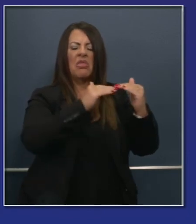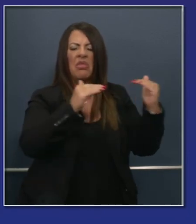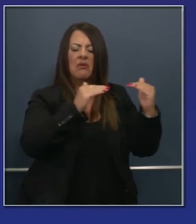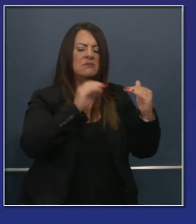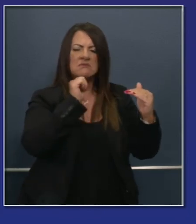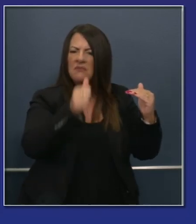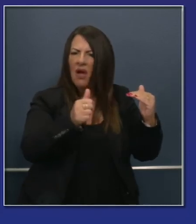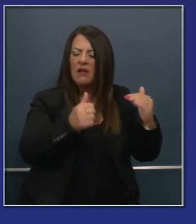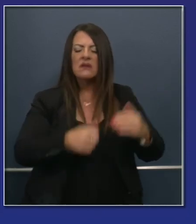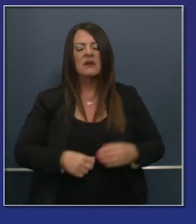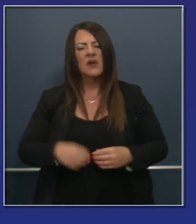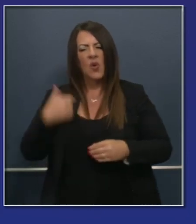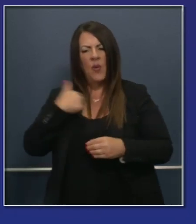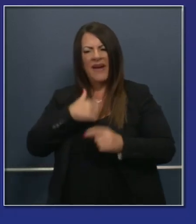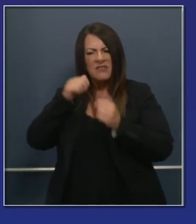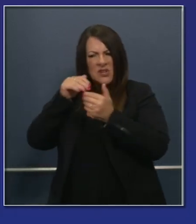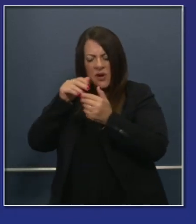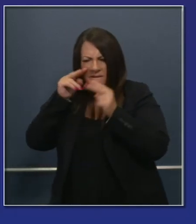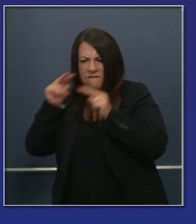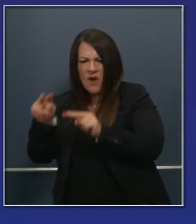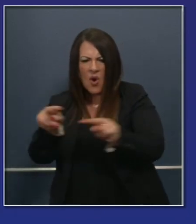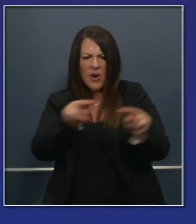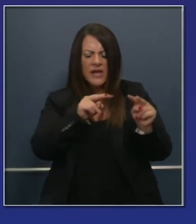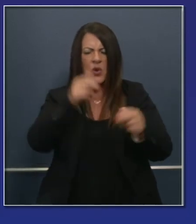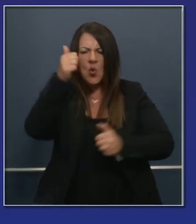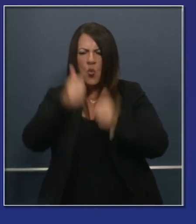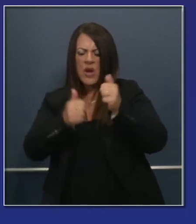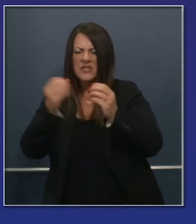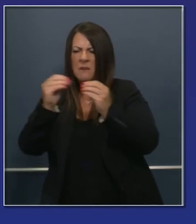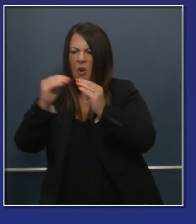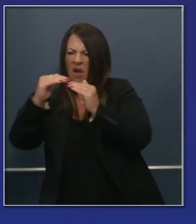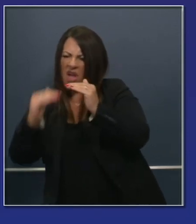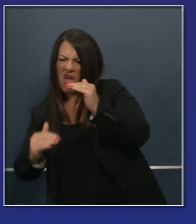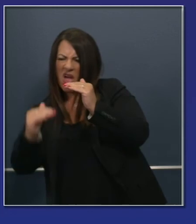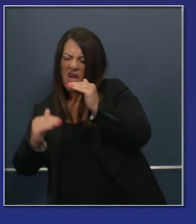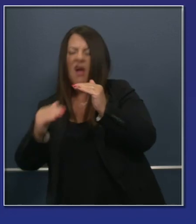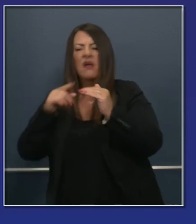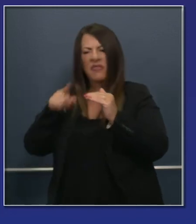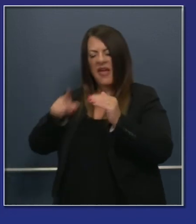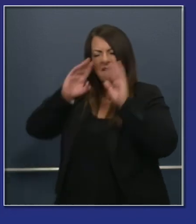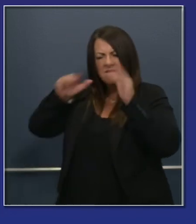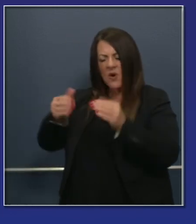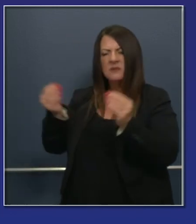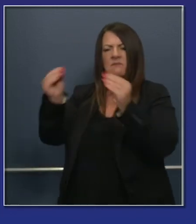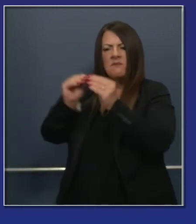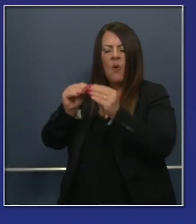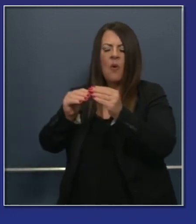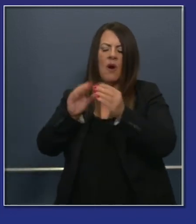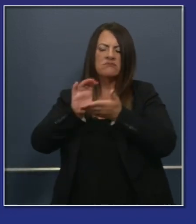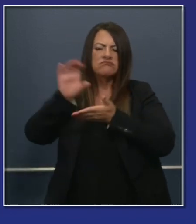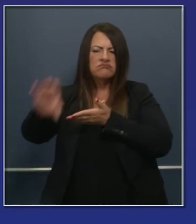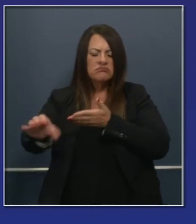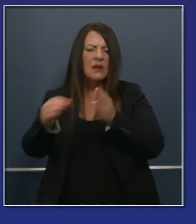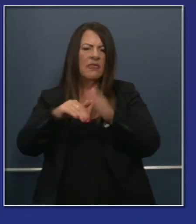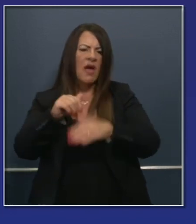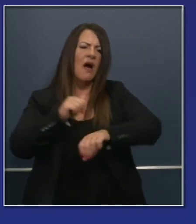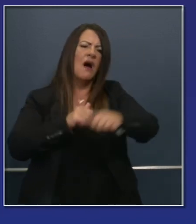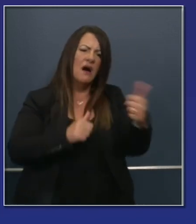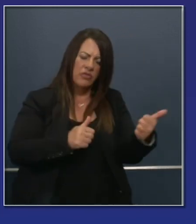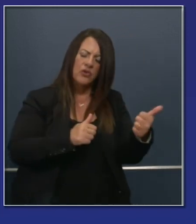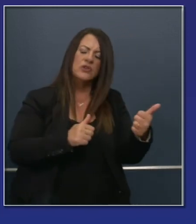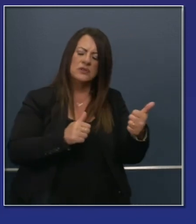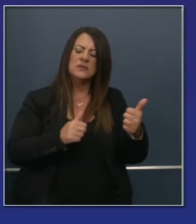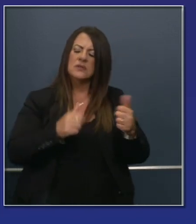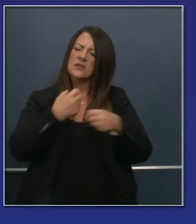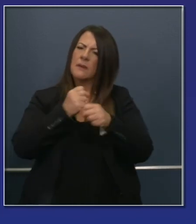these disparities and gaps that predate COVID but have now been exposed at a different scale since this pandemic.